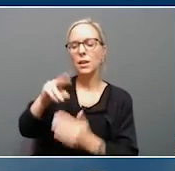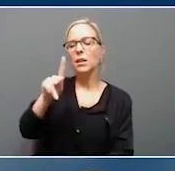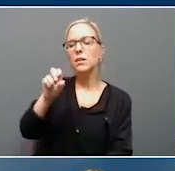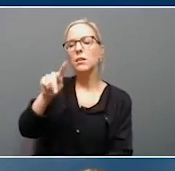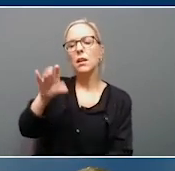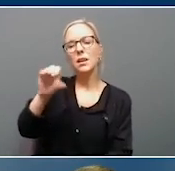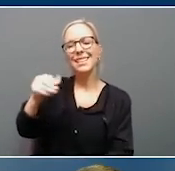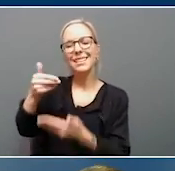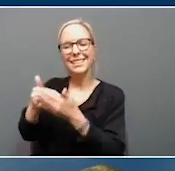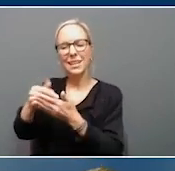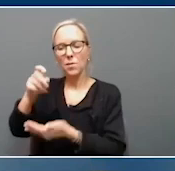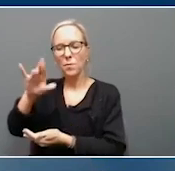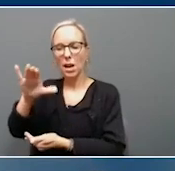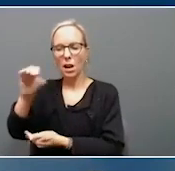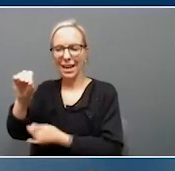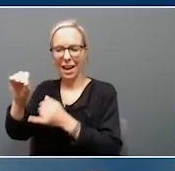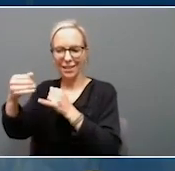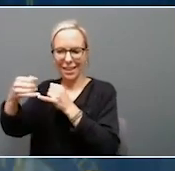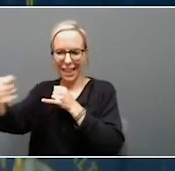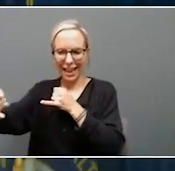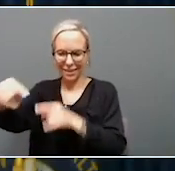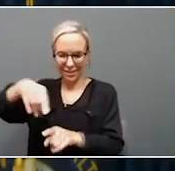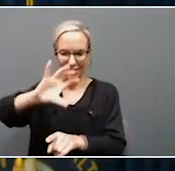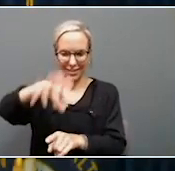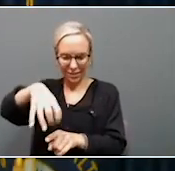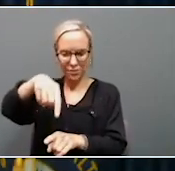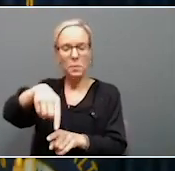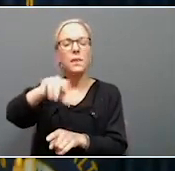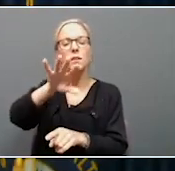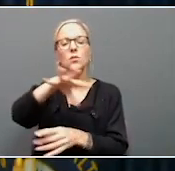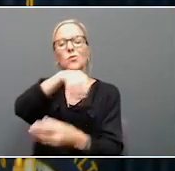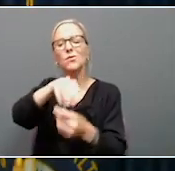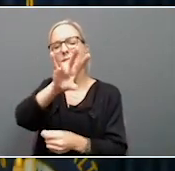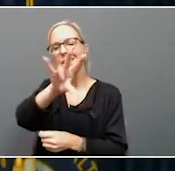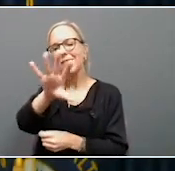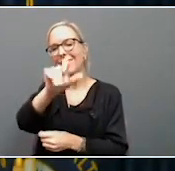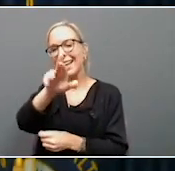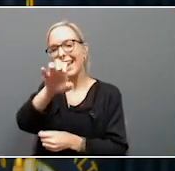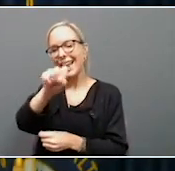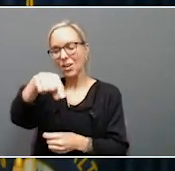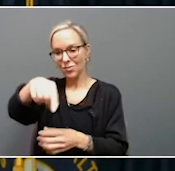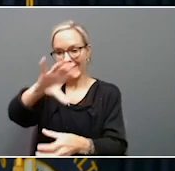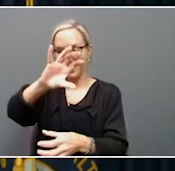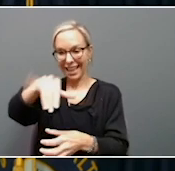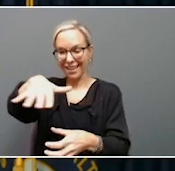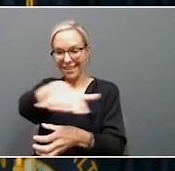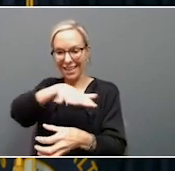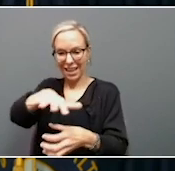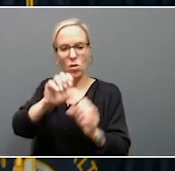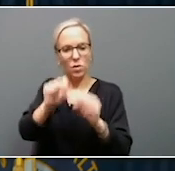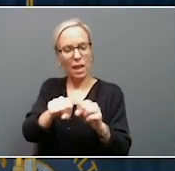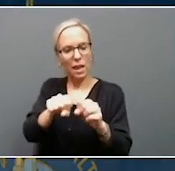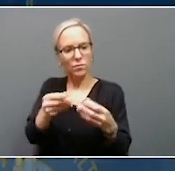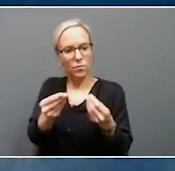line. In partnership with the Adams family, it includes at least 75 acres that are going to be able to accommodate up to 150 new